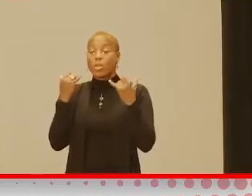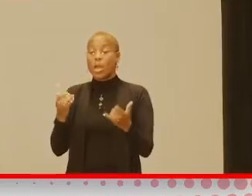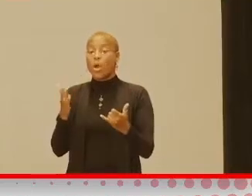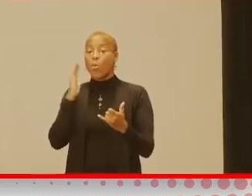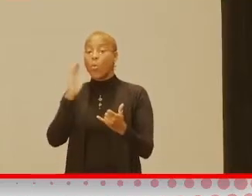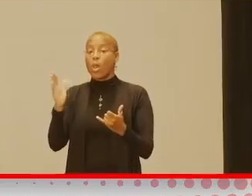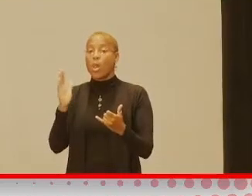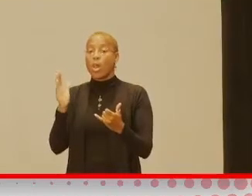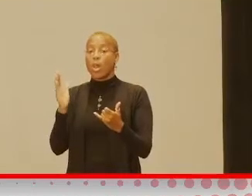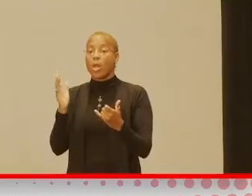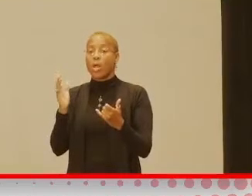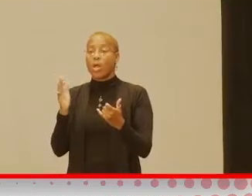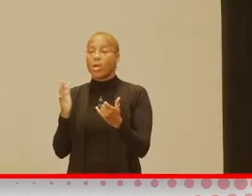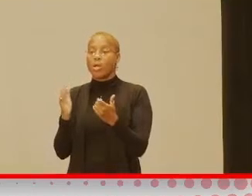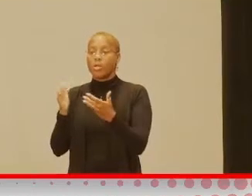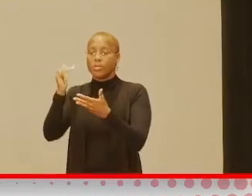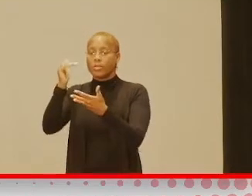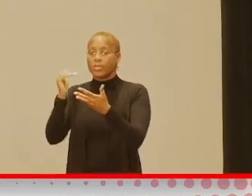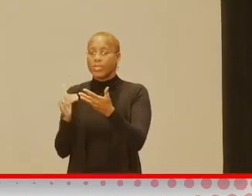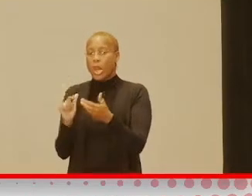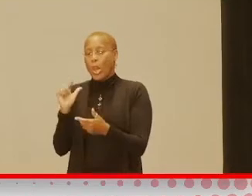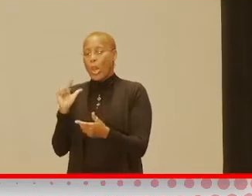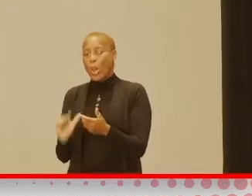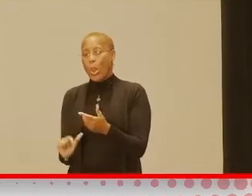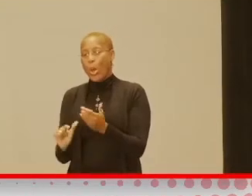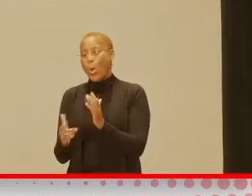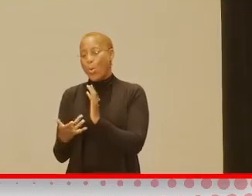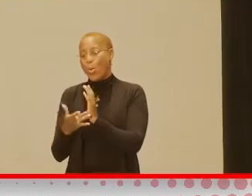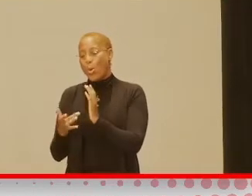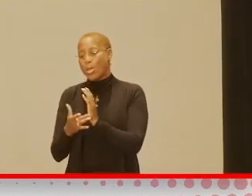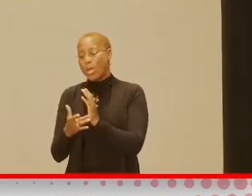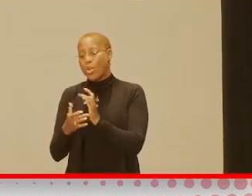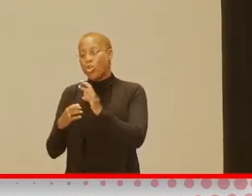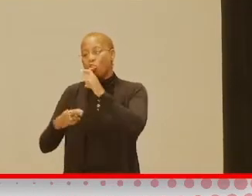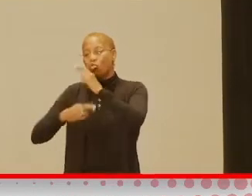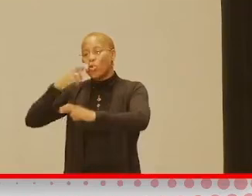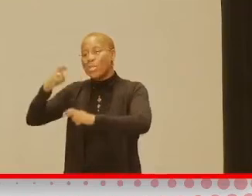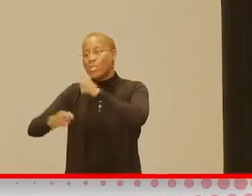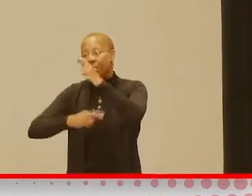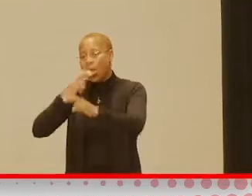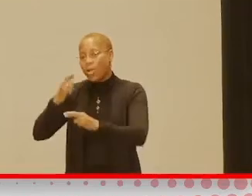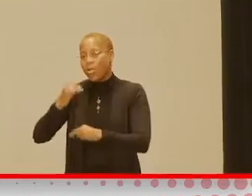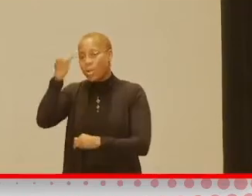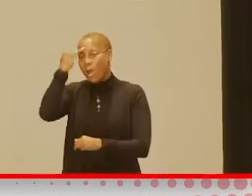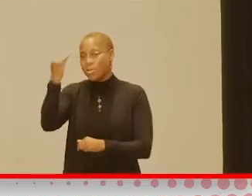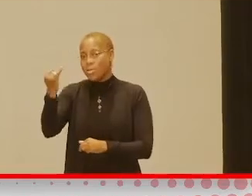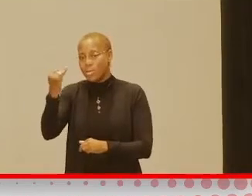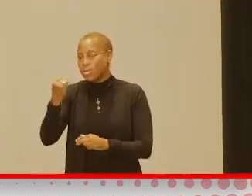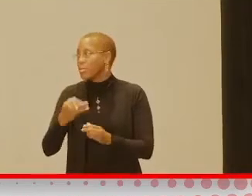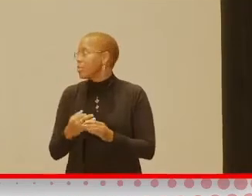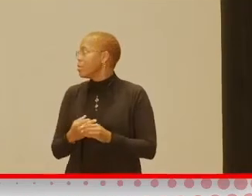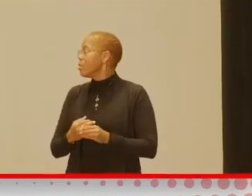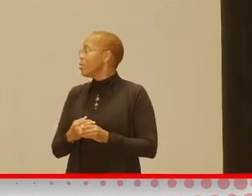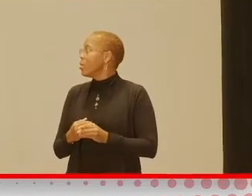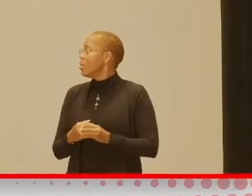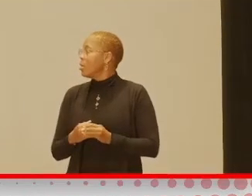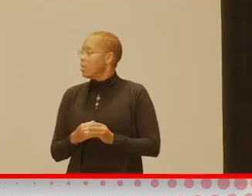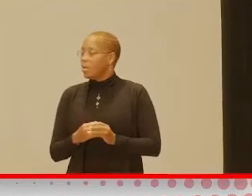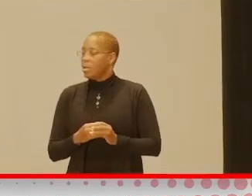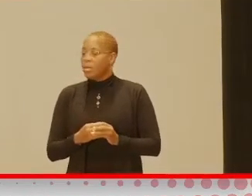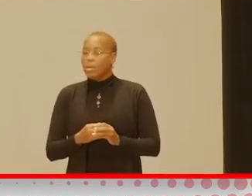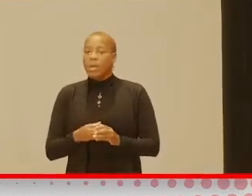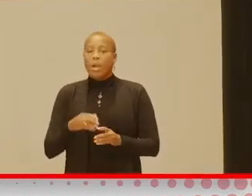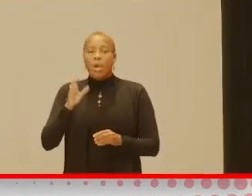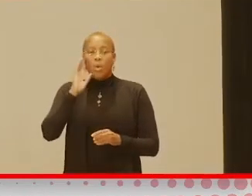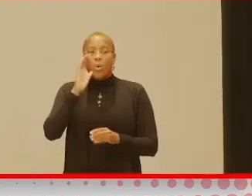some of those low-tech, recycled ideas that we talked about that we're going